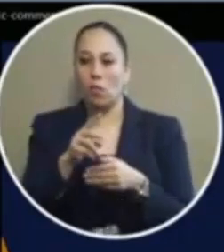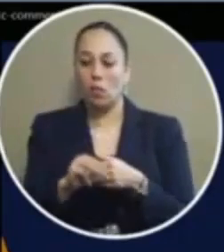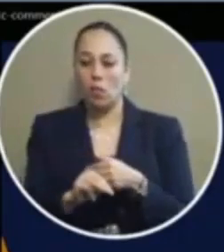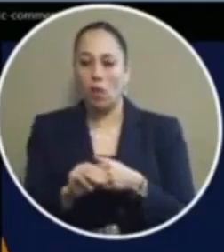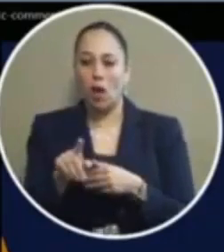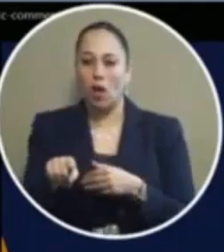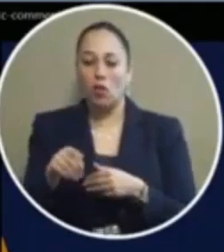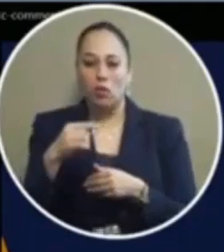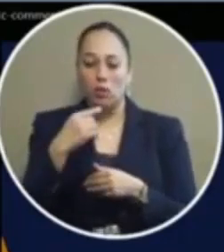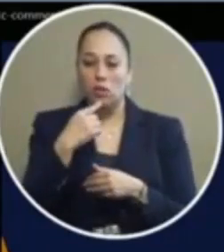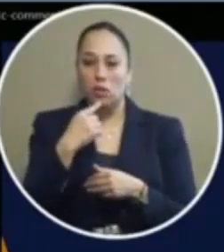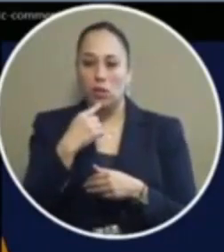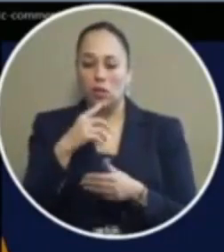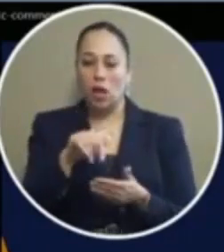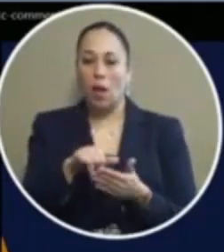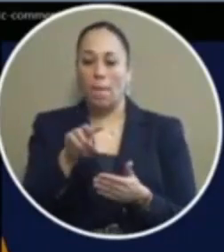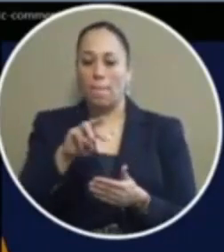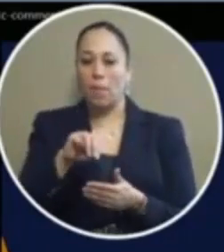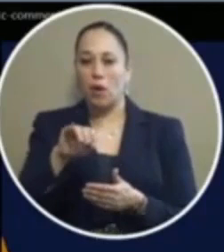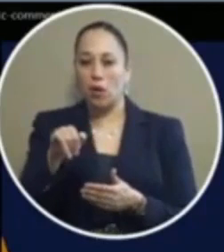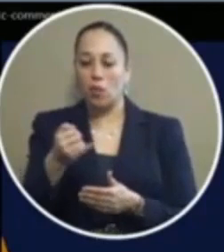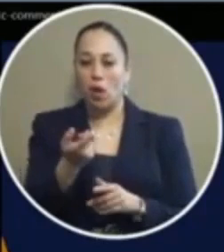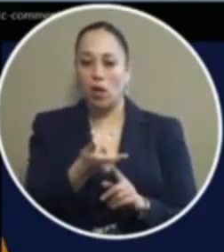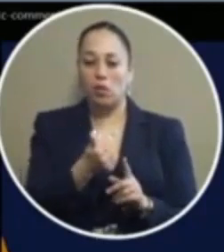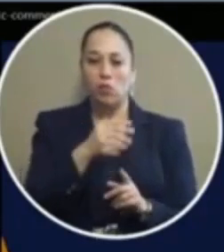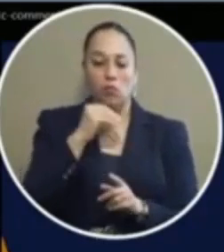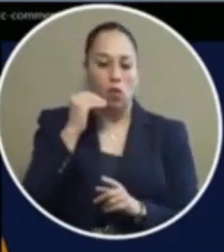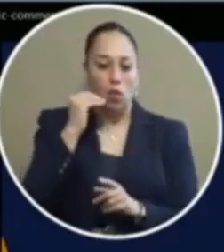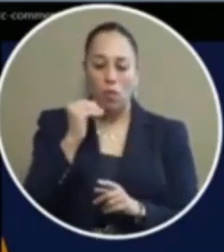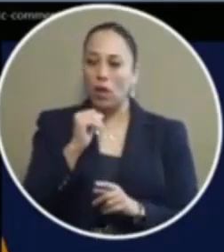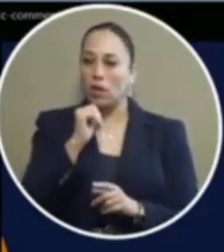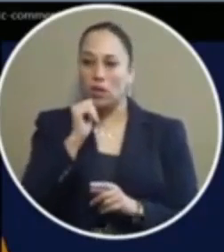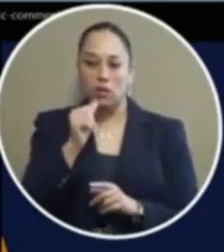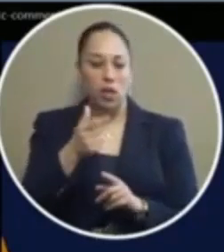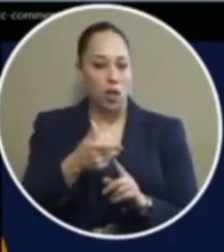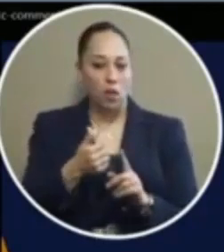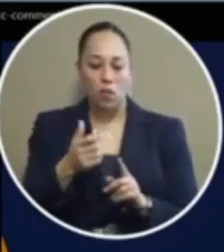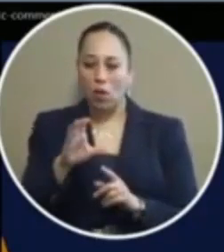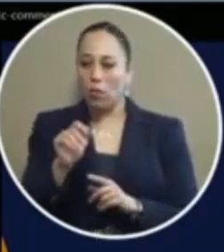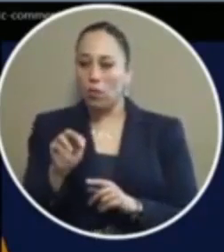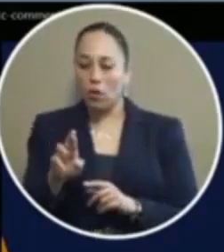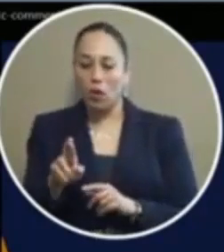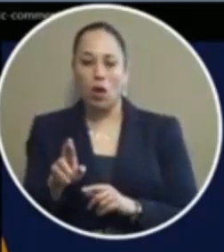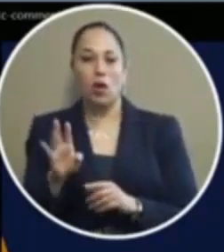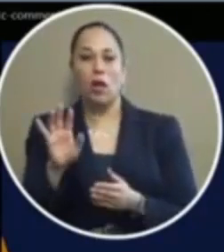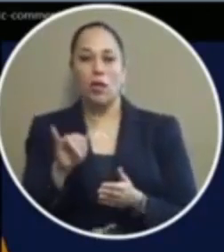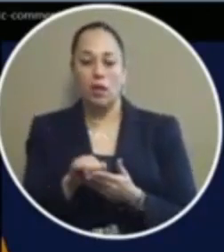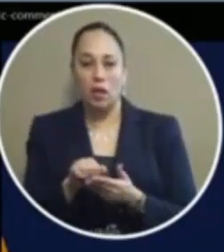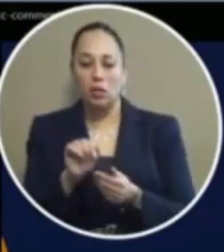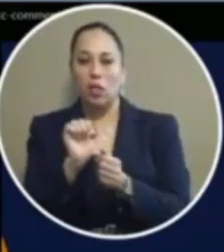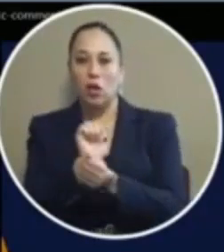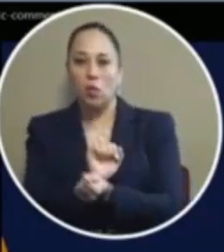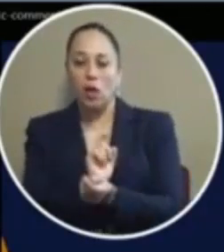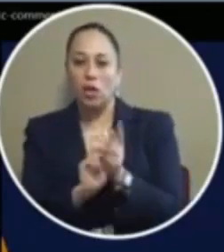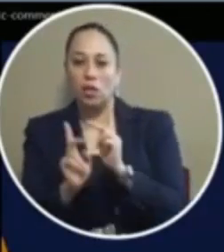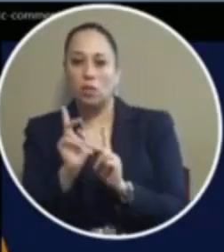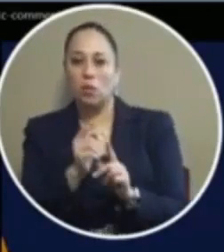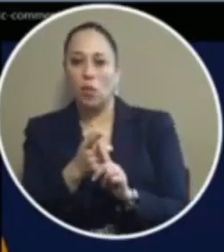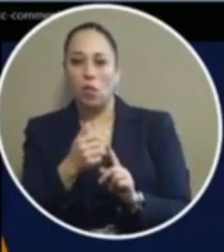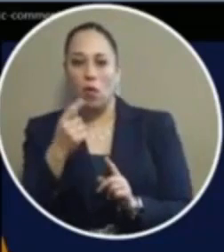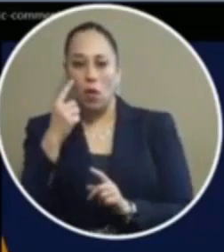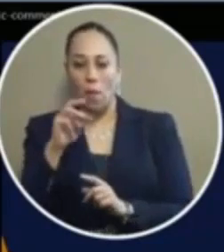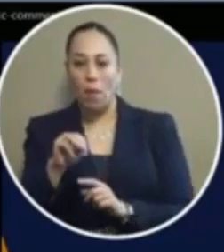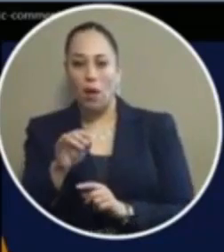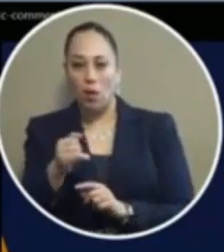guys profile us because you smell marijuana coming from the home you smell marijuana coming from the car you guys are arresting people for marijuana and you